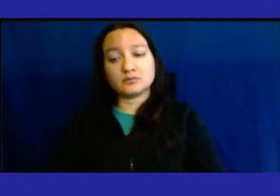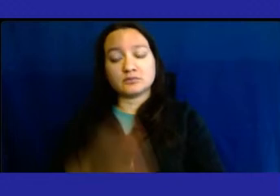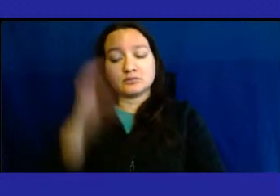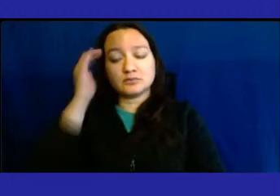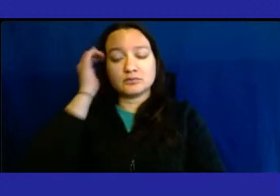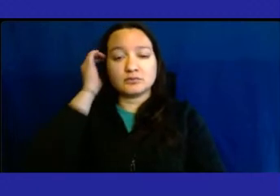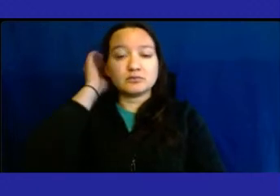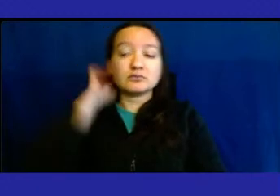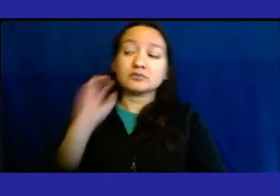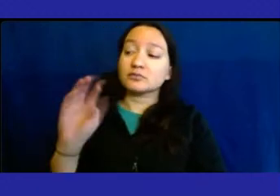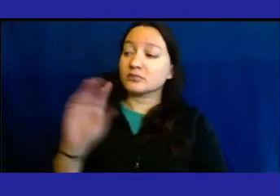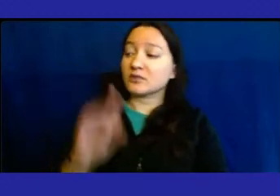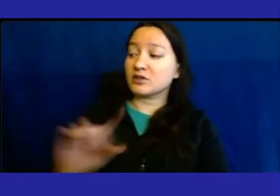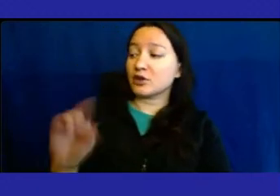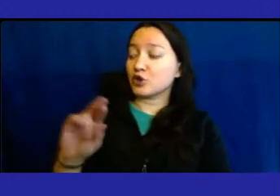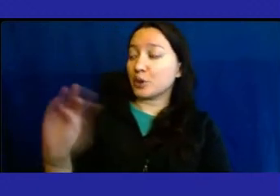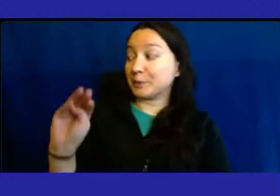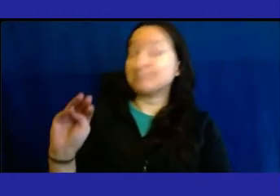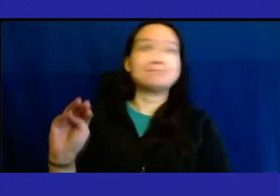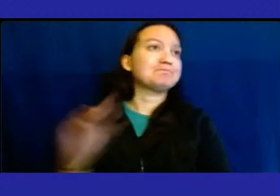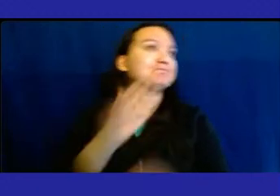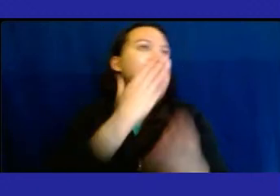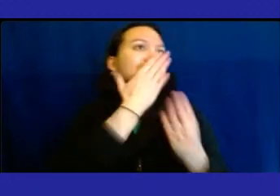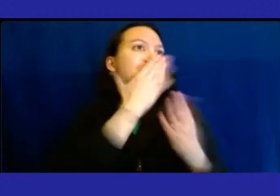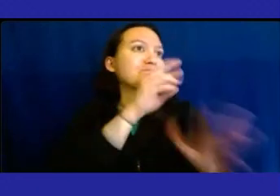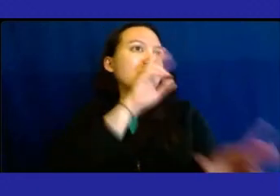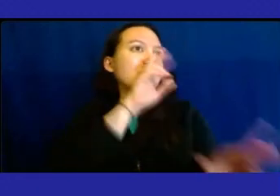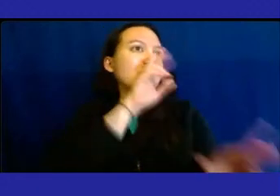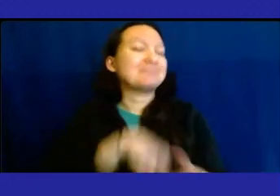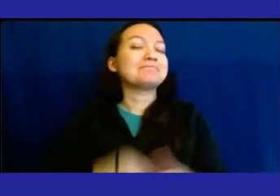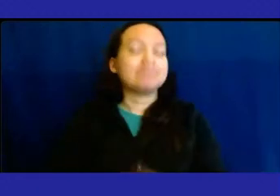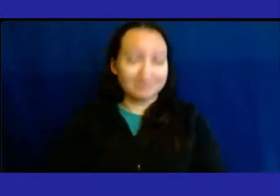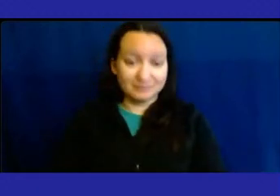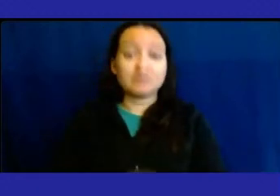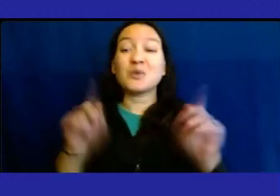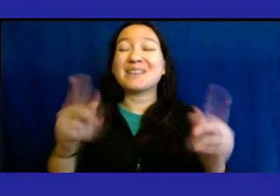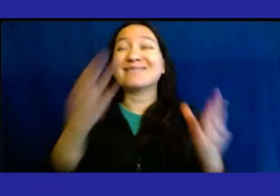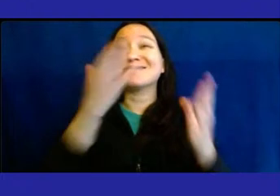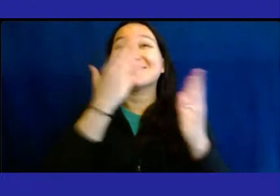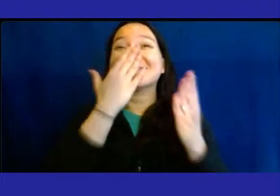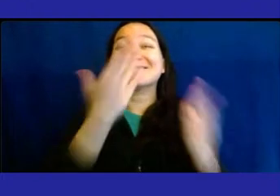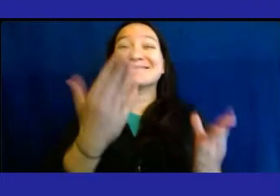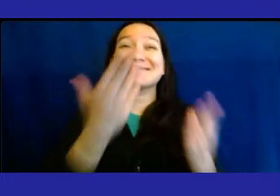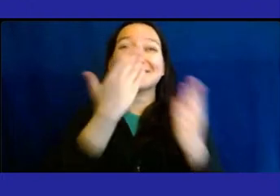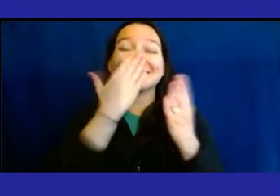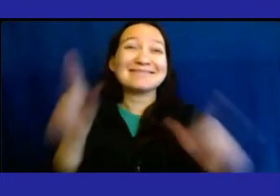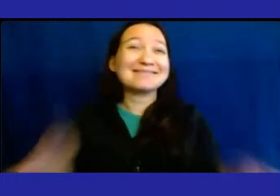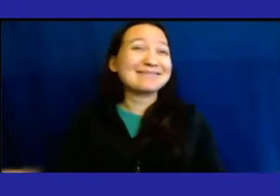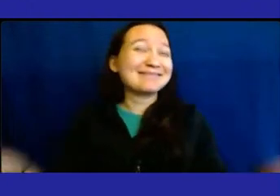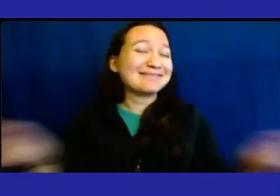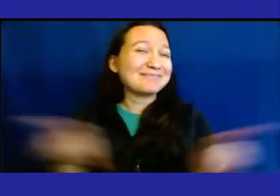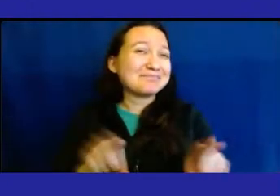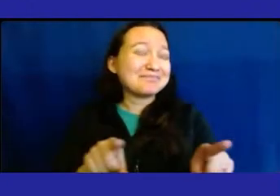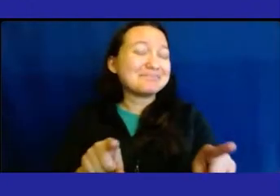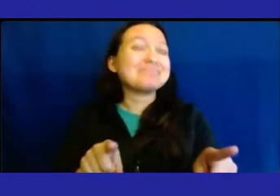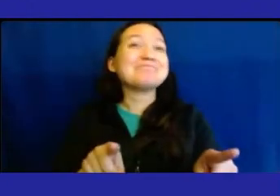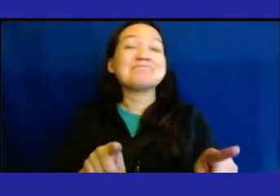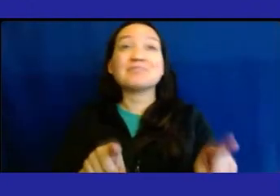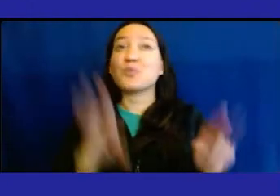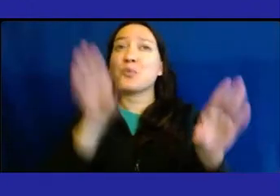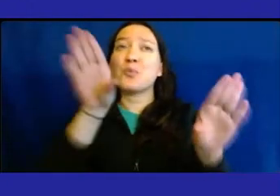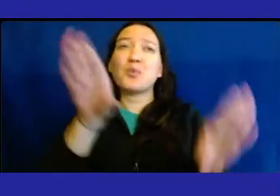Mark Dillon? Nothing. Thank you. Thank you for your report. Okay. And thank you, everyone, for wonderful